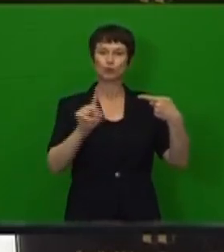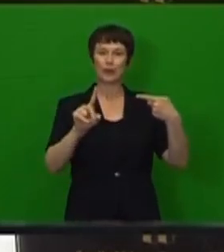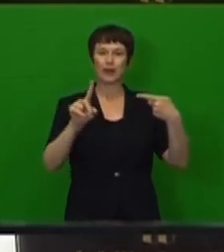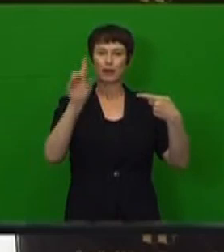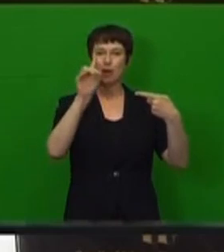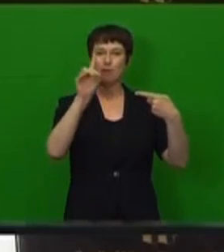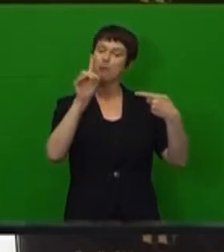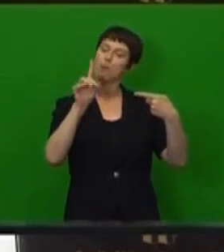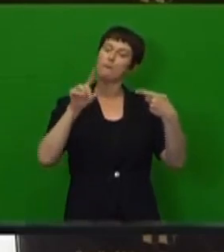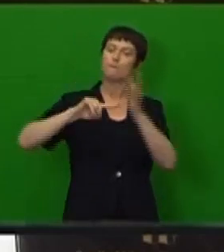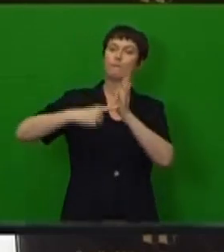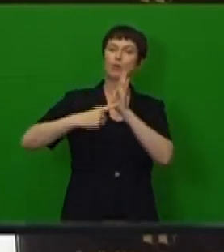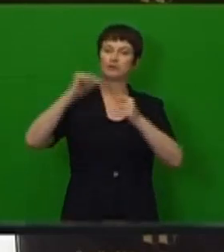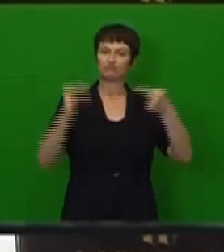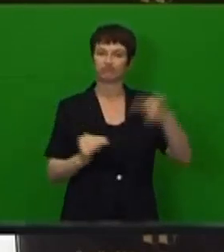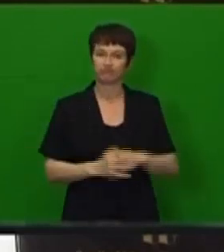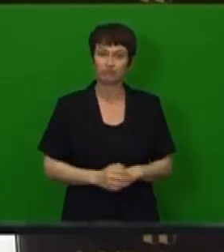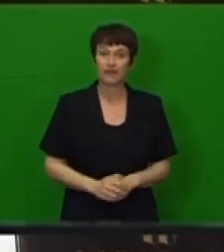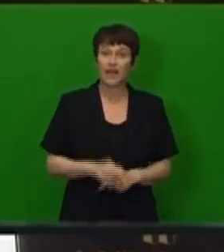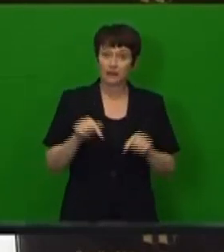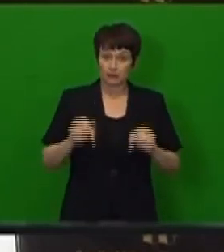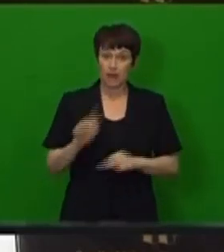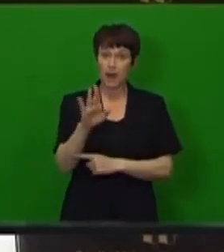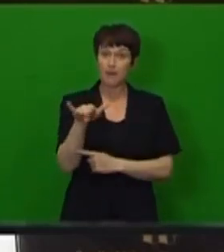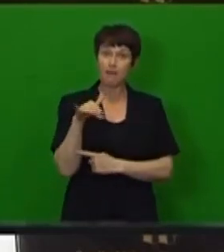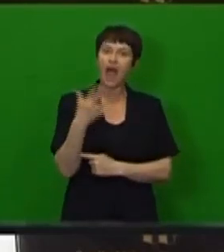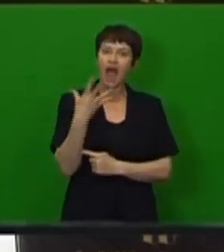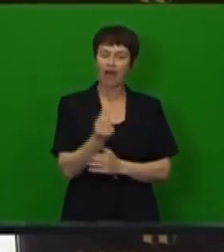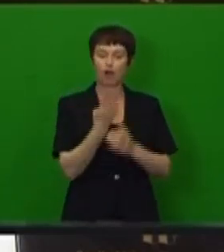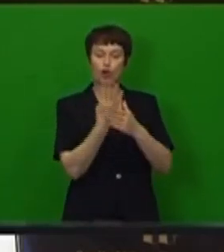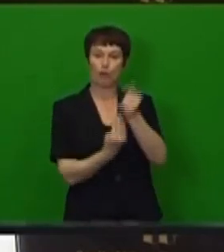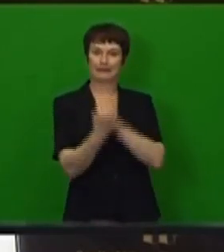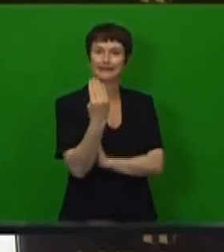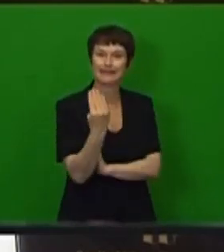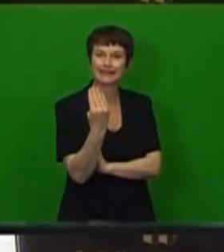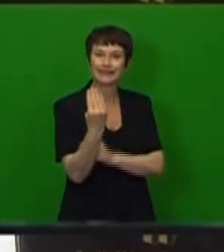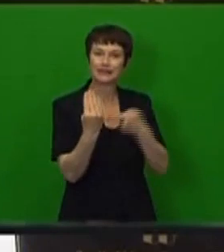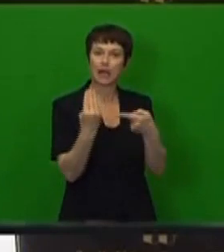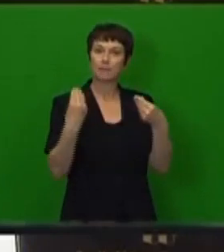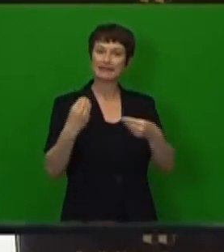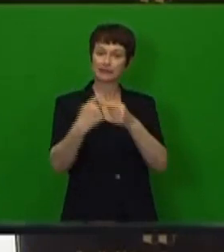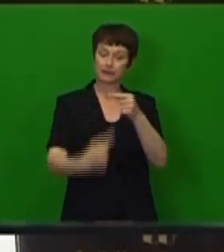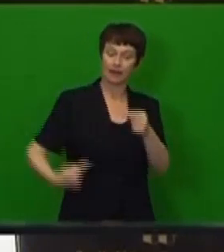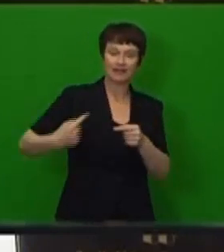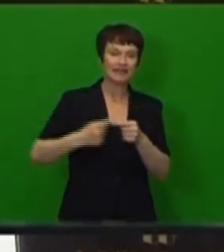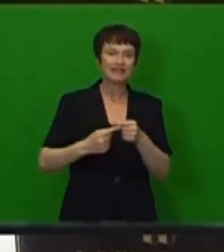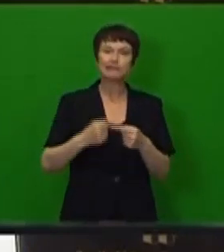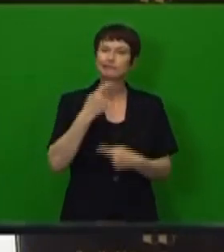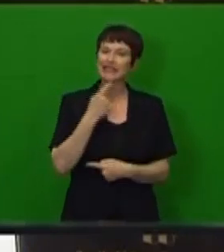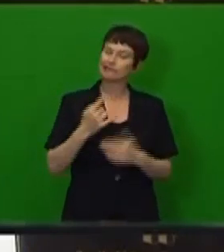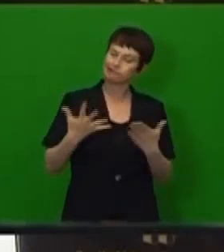also continued to trend lower, although the coincident indicator remains positive.